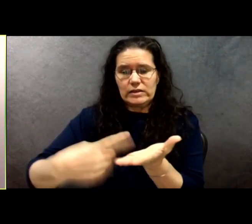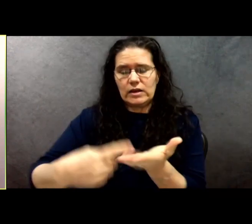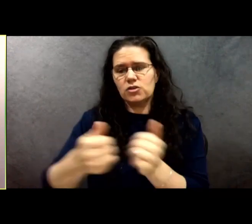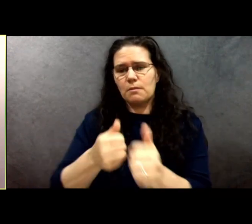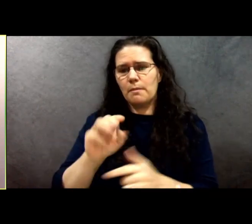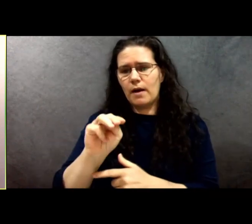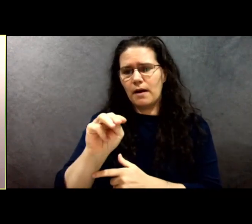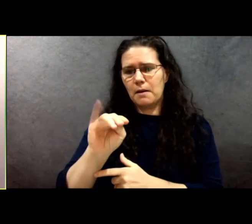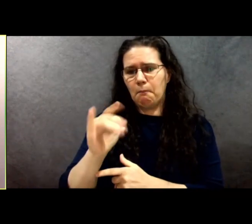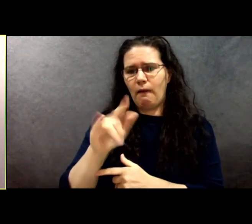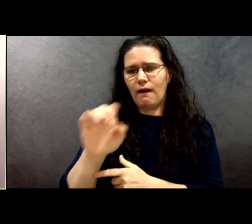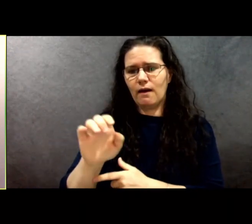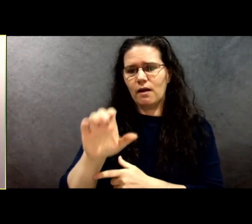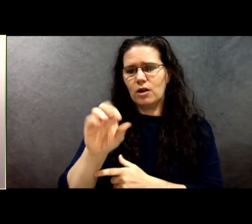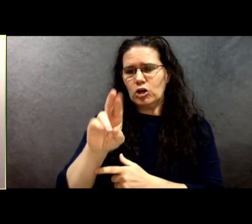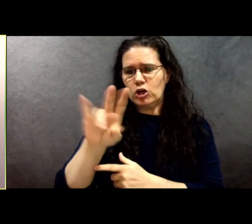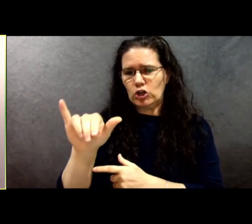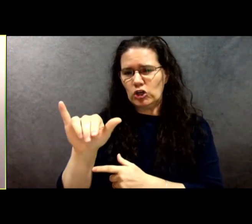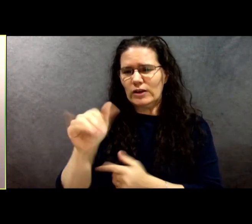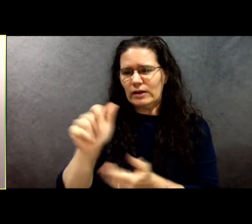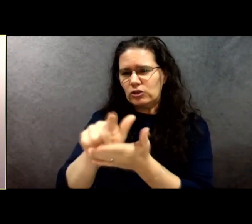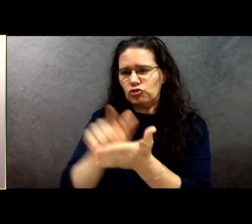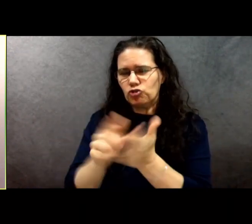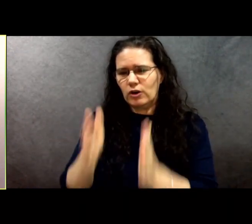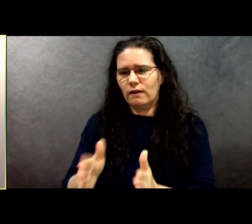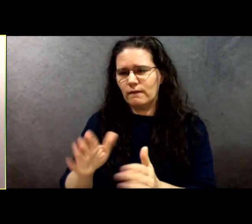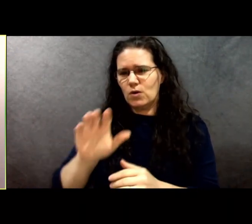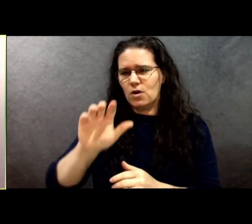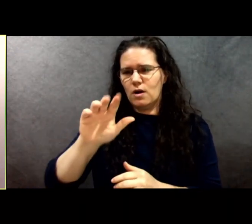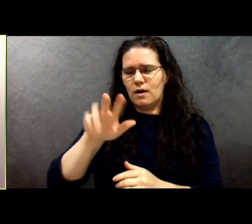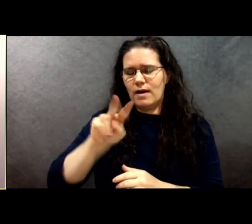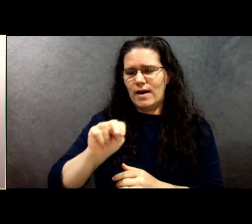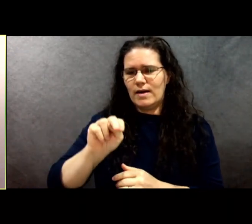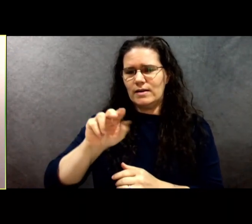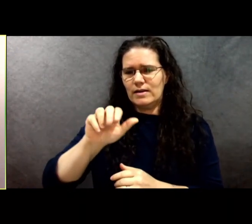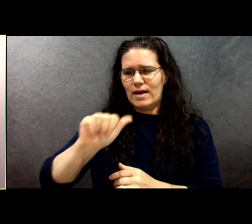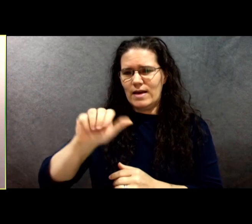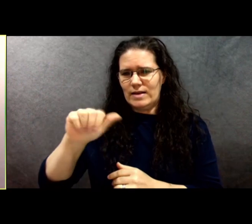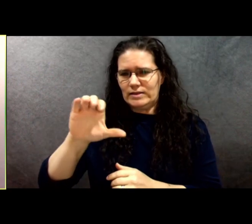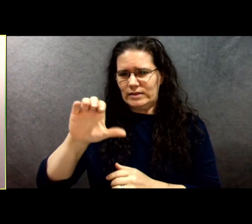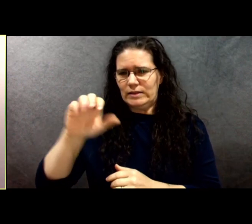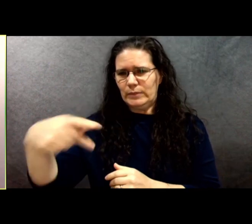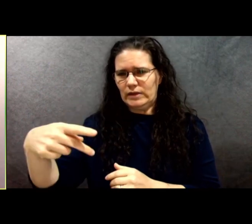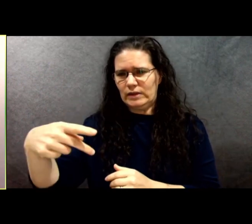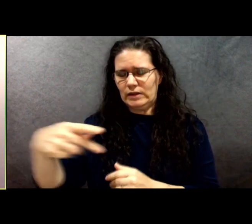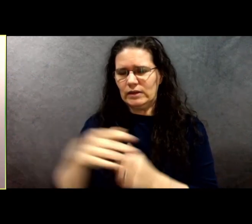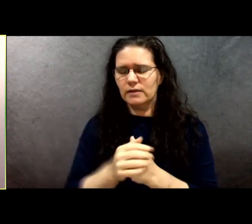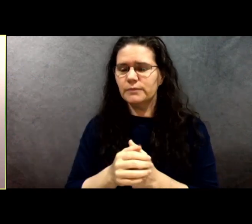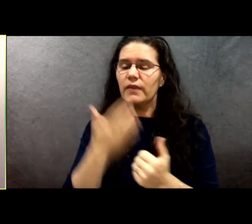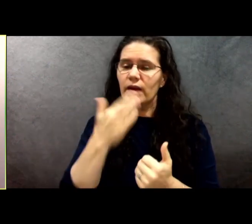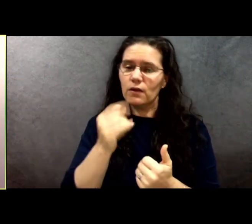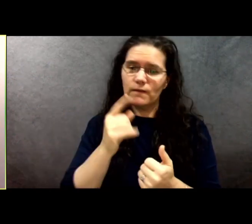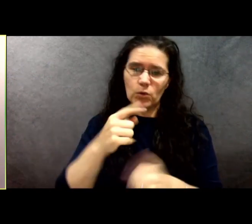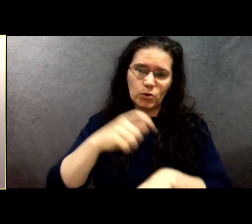Thank you all for your time, attention, and your continued commitment to Arlington.